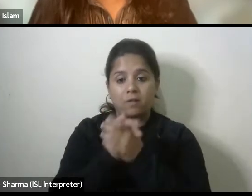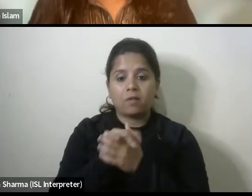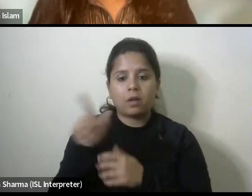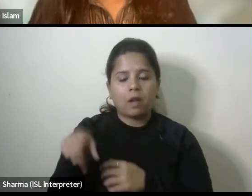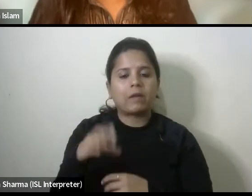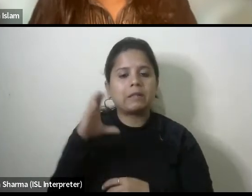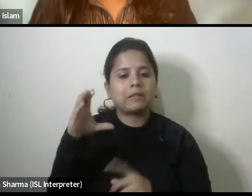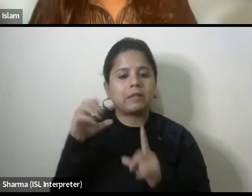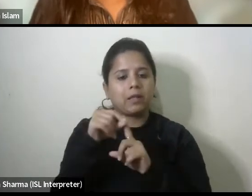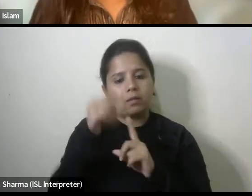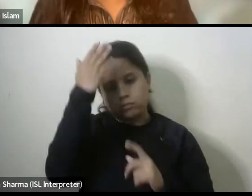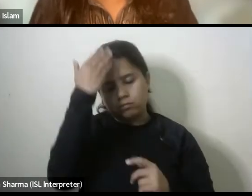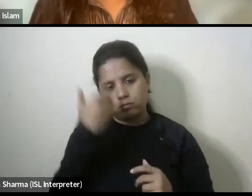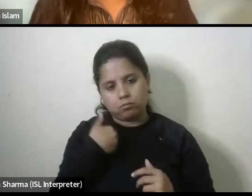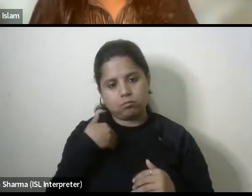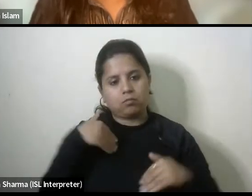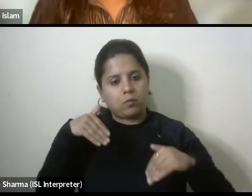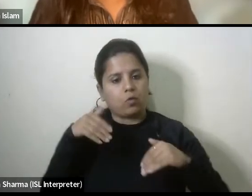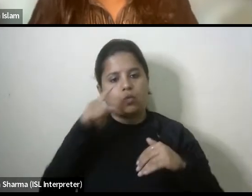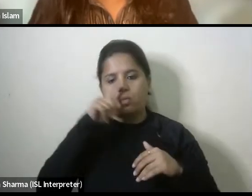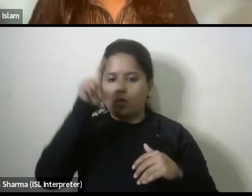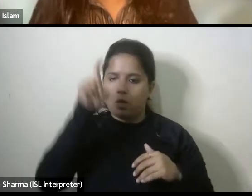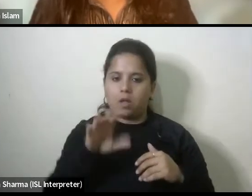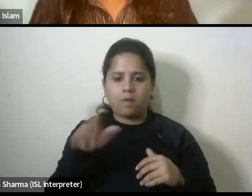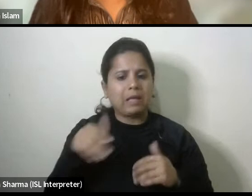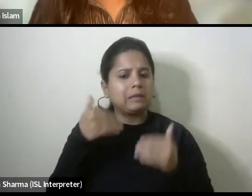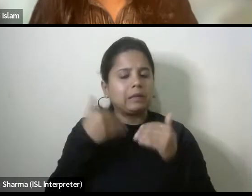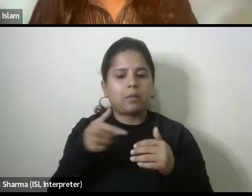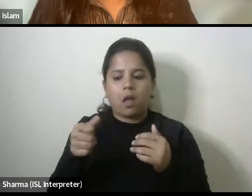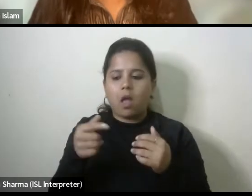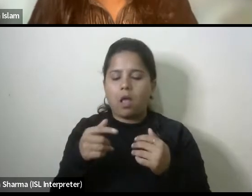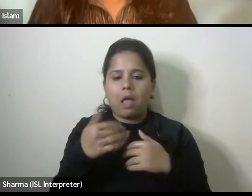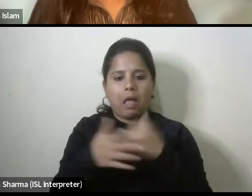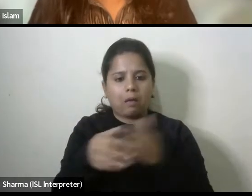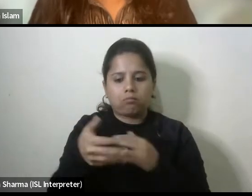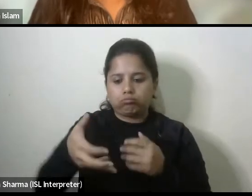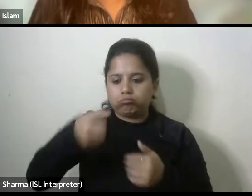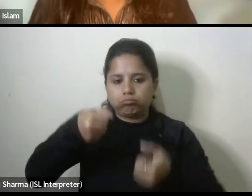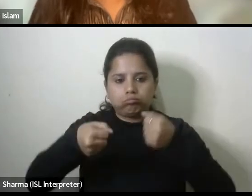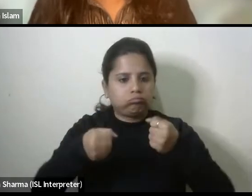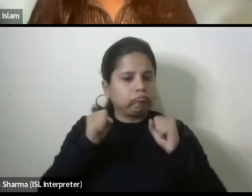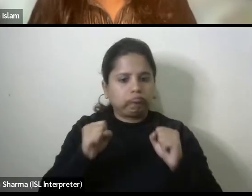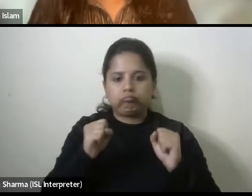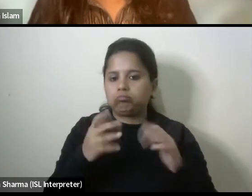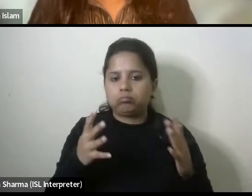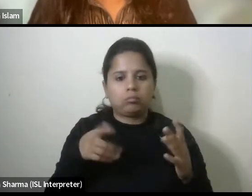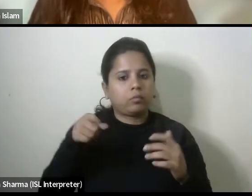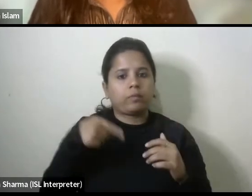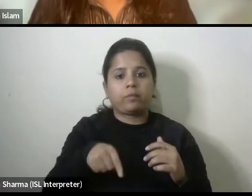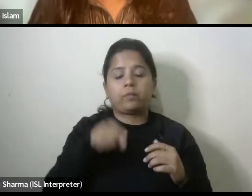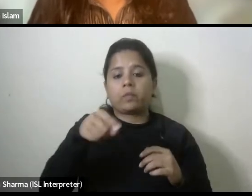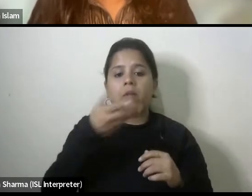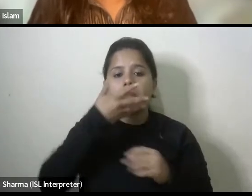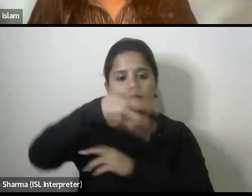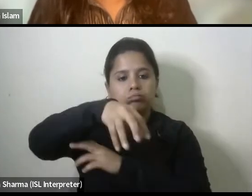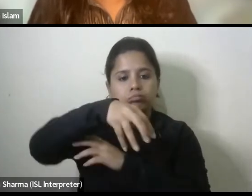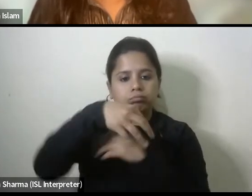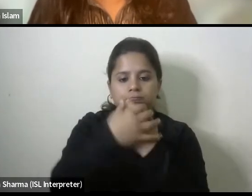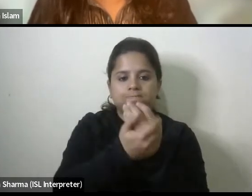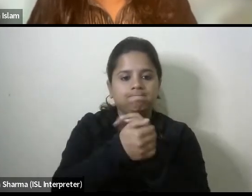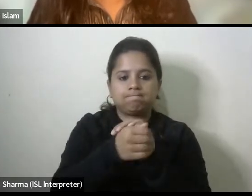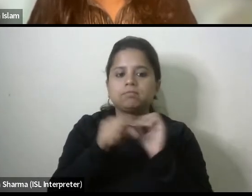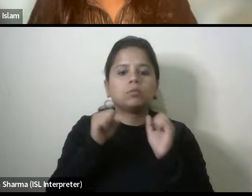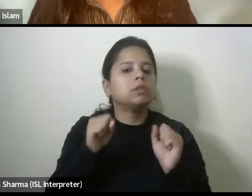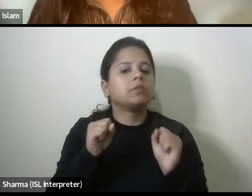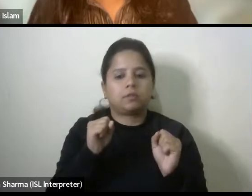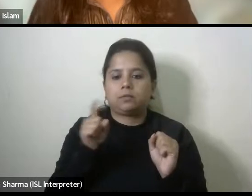palsy and she has very limited uh hand functions and she can't even reach to a tap uh so